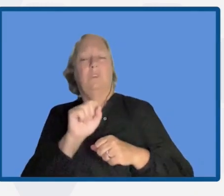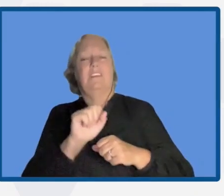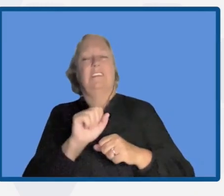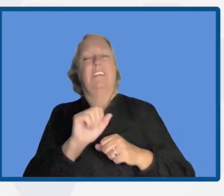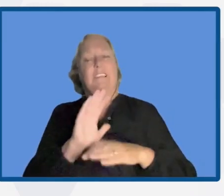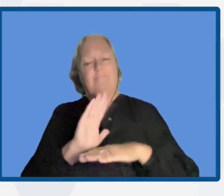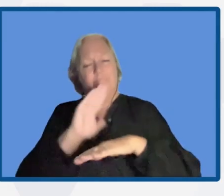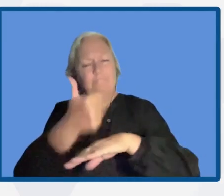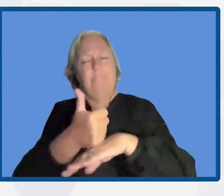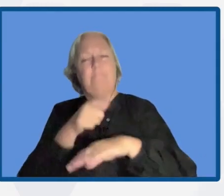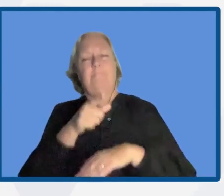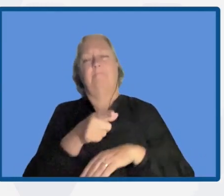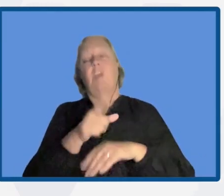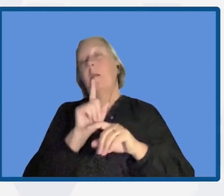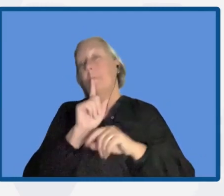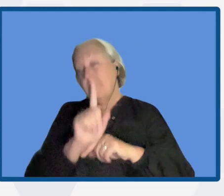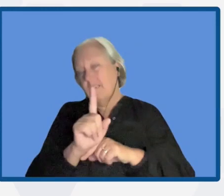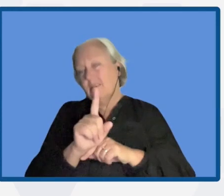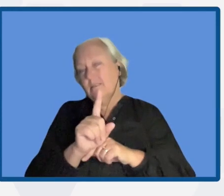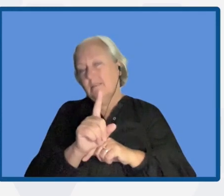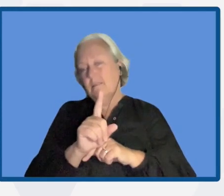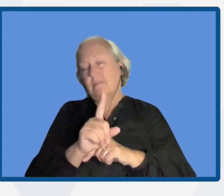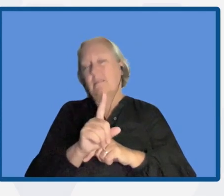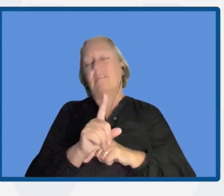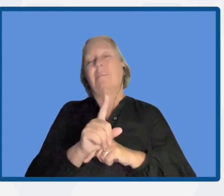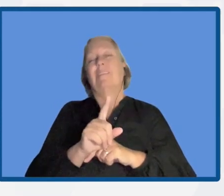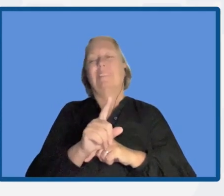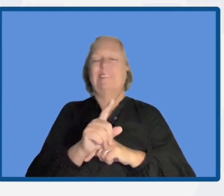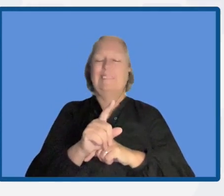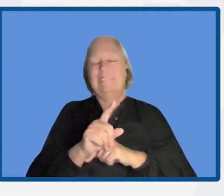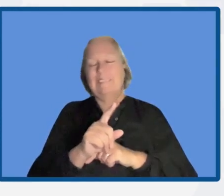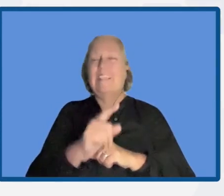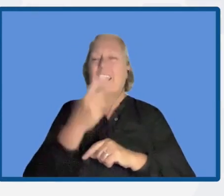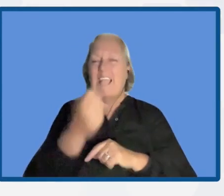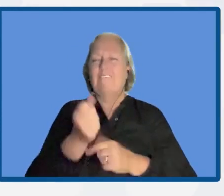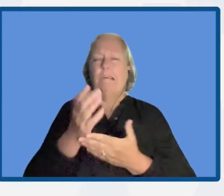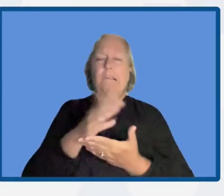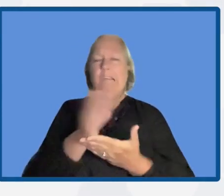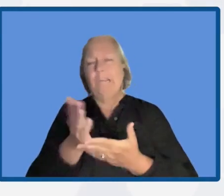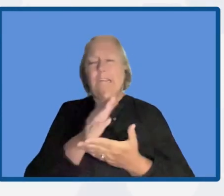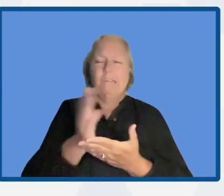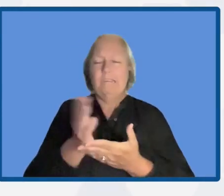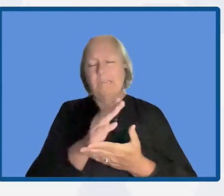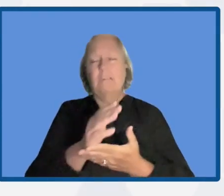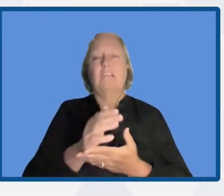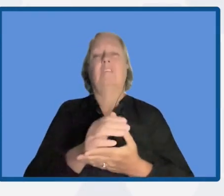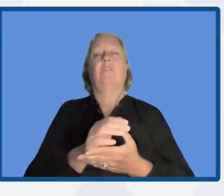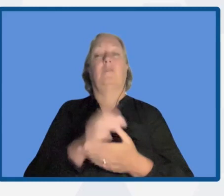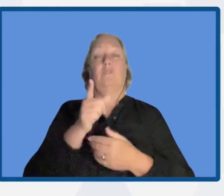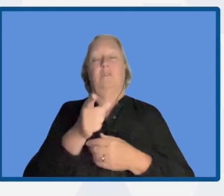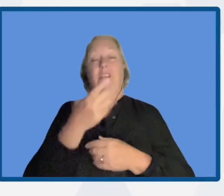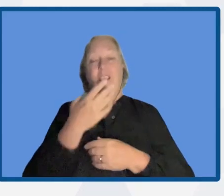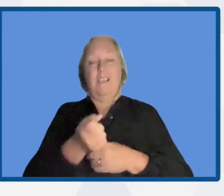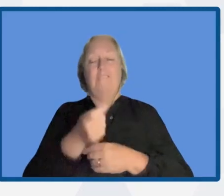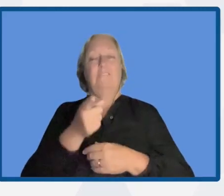But that brings up a dilemma because they are seen as measures that come from the